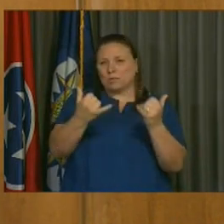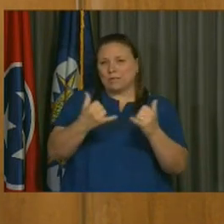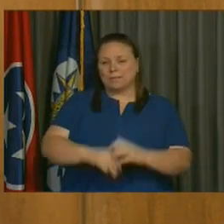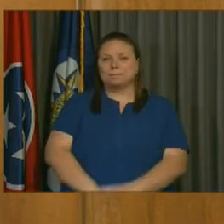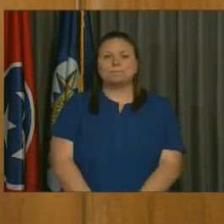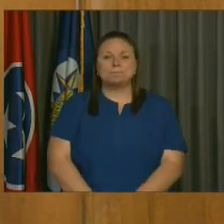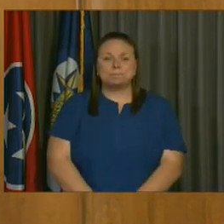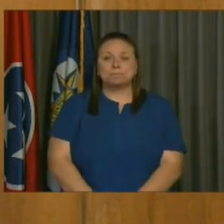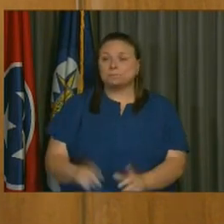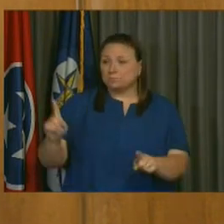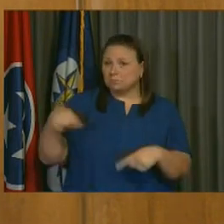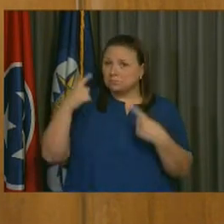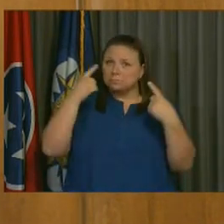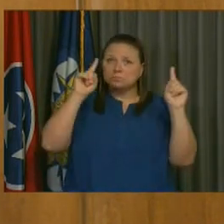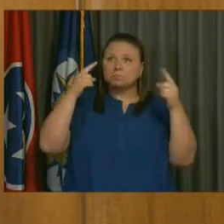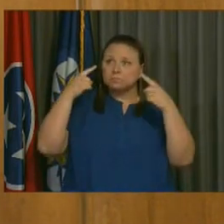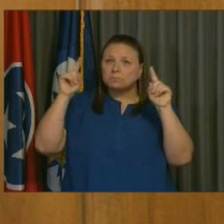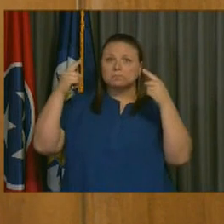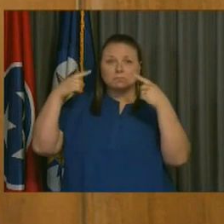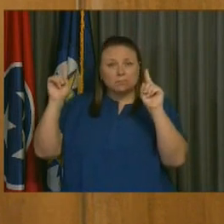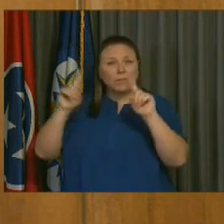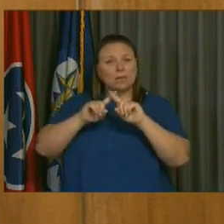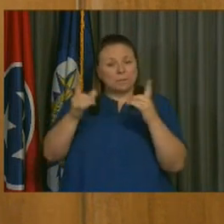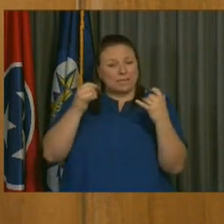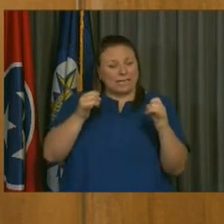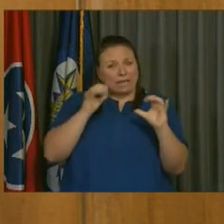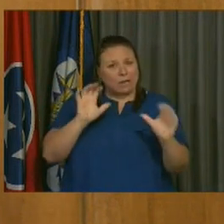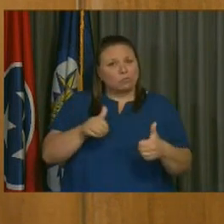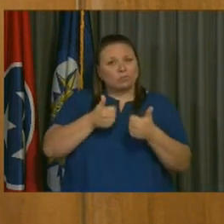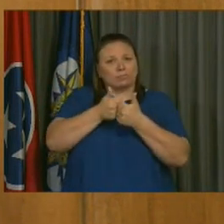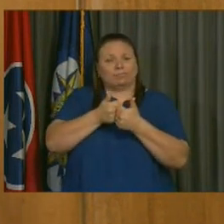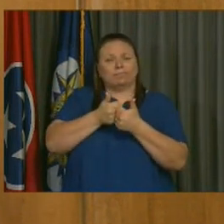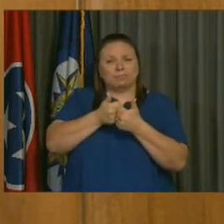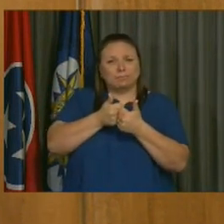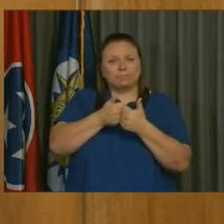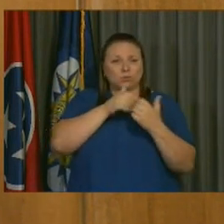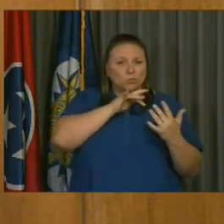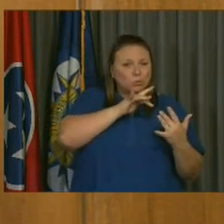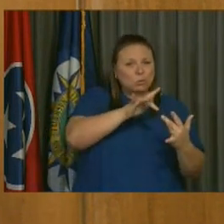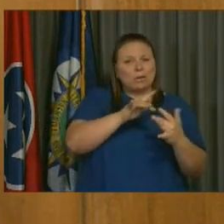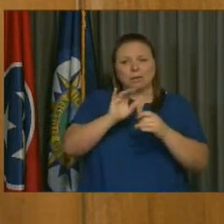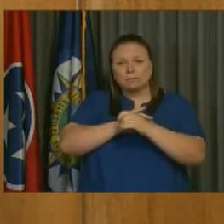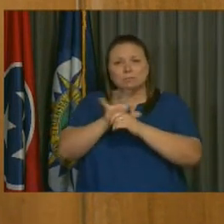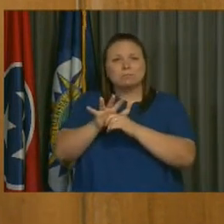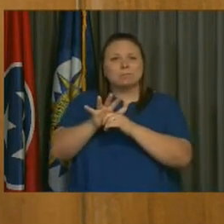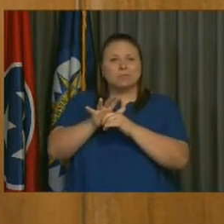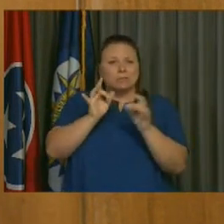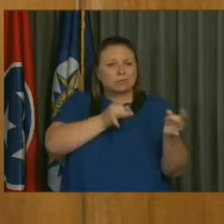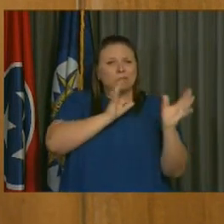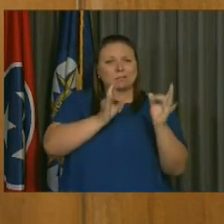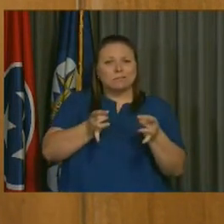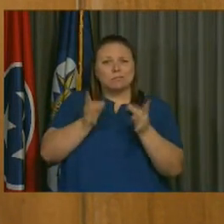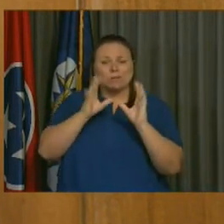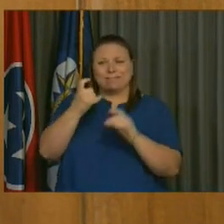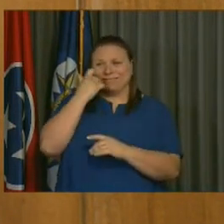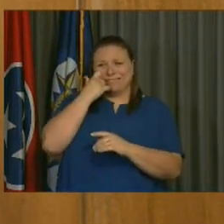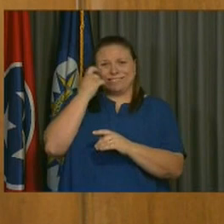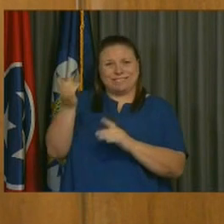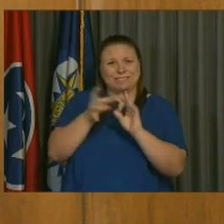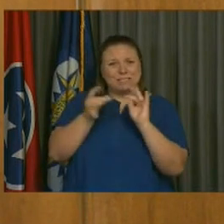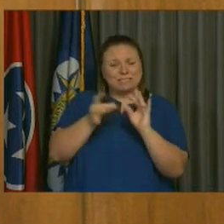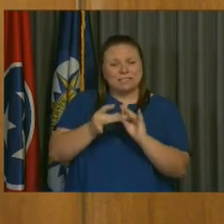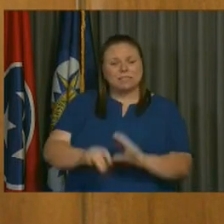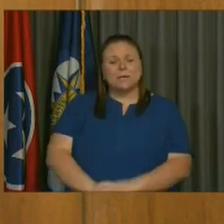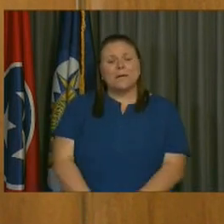we've been successful in achieving those near-term goals, but we now face many challenges of the tornadoes and the COVID crisis that the Mayor has just described.